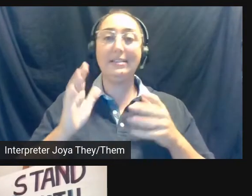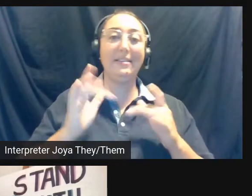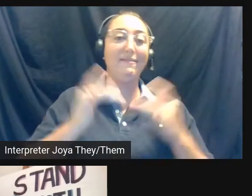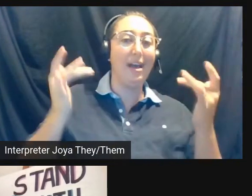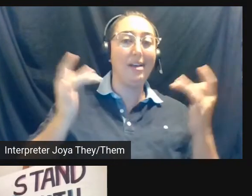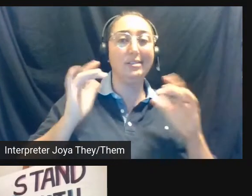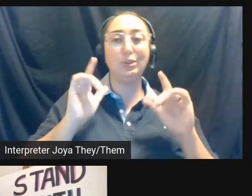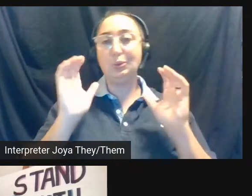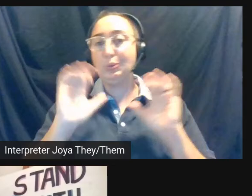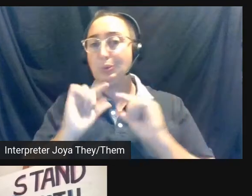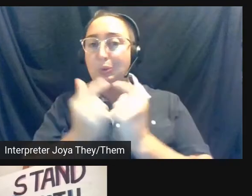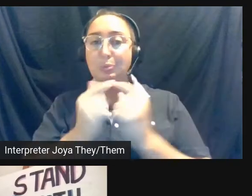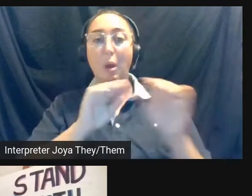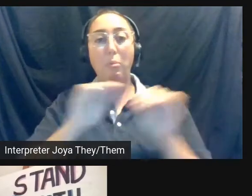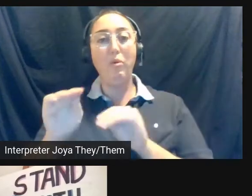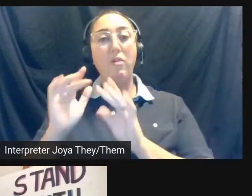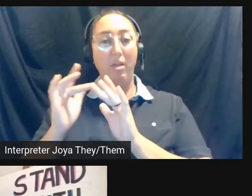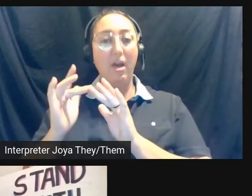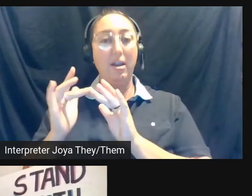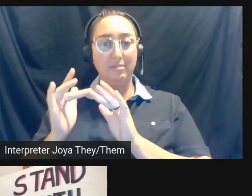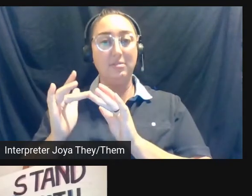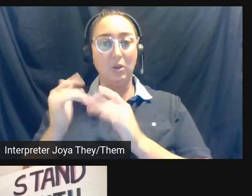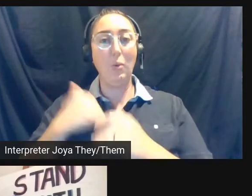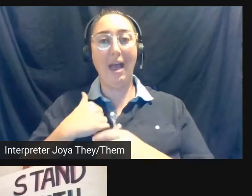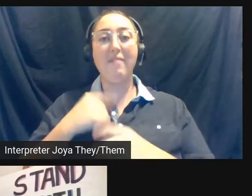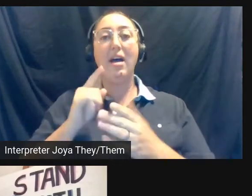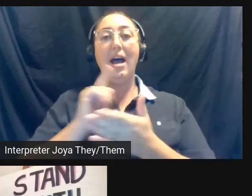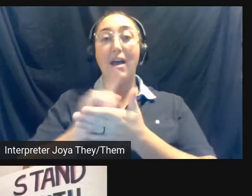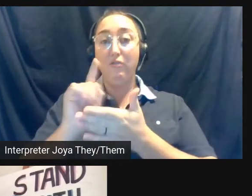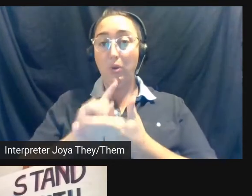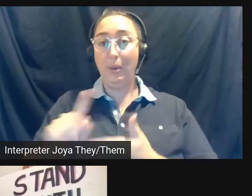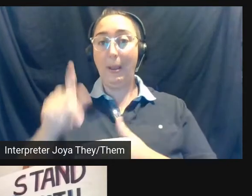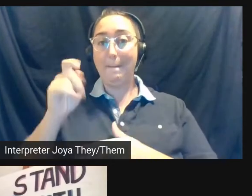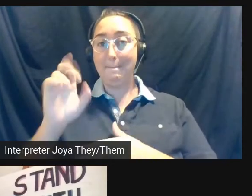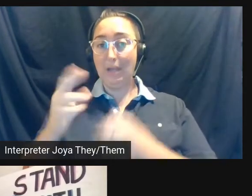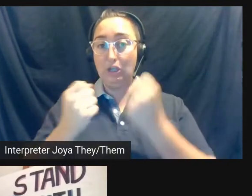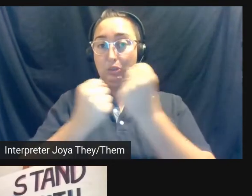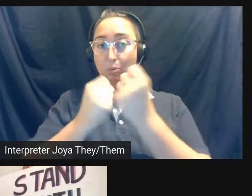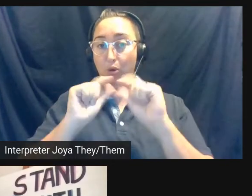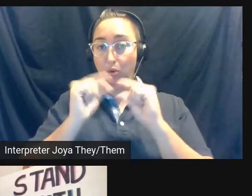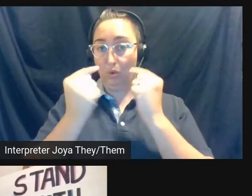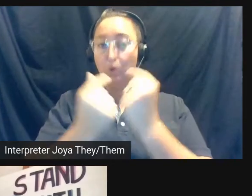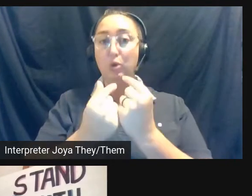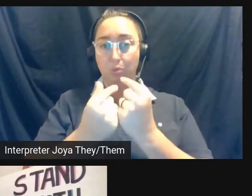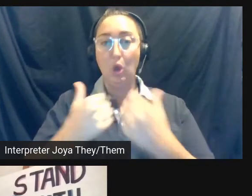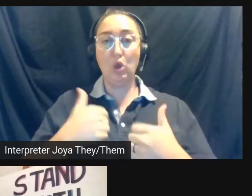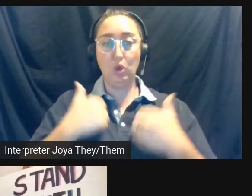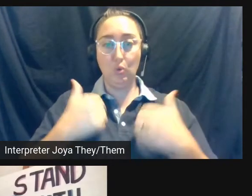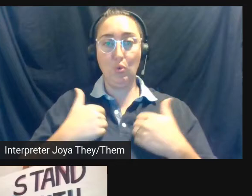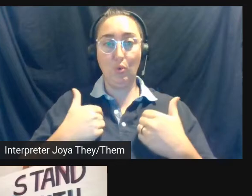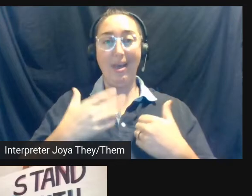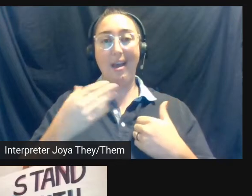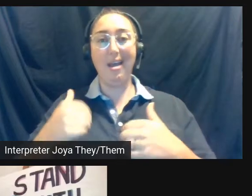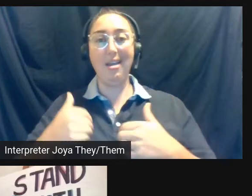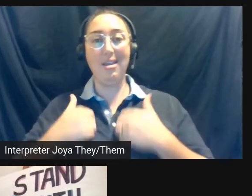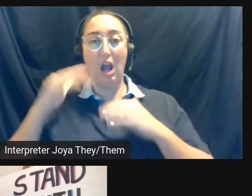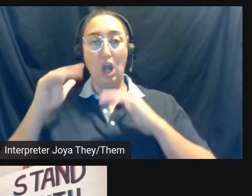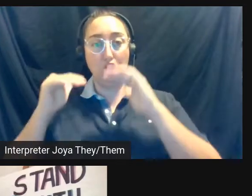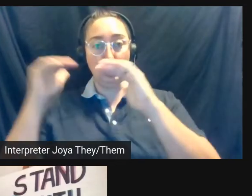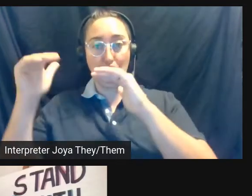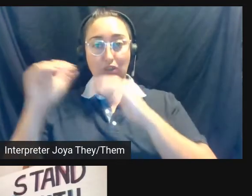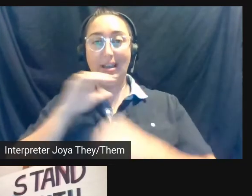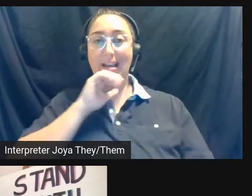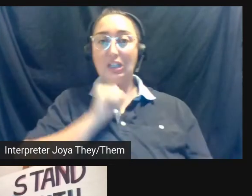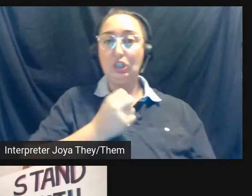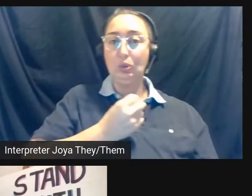we do have weekly peer support groups for youth and young adults, 12 to 24 years